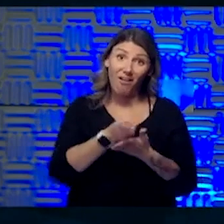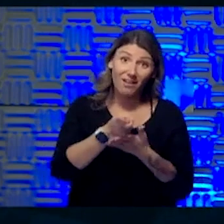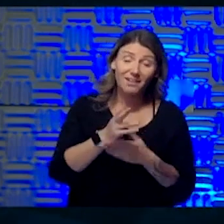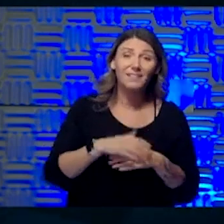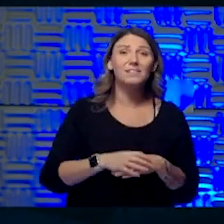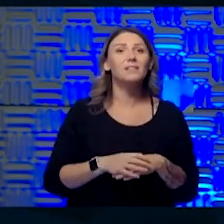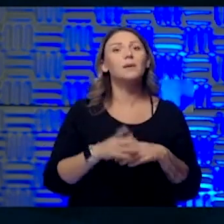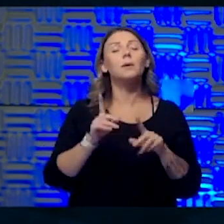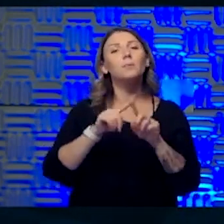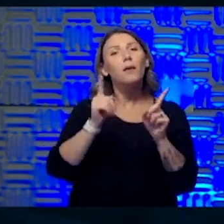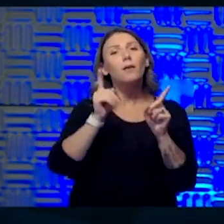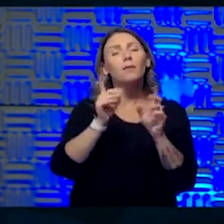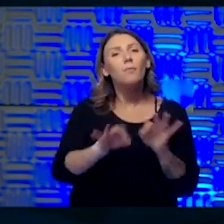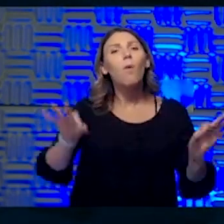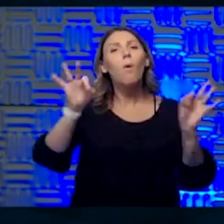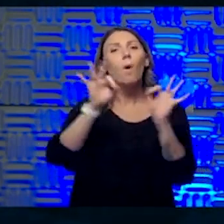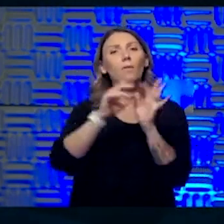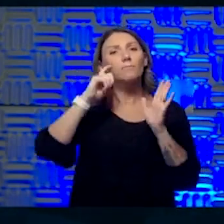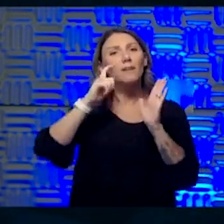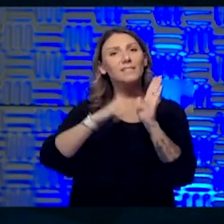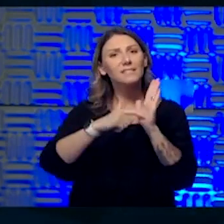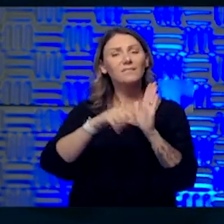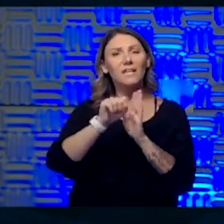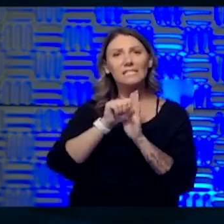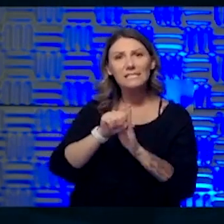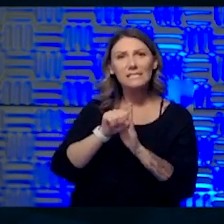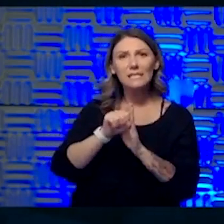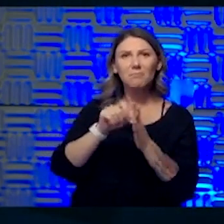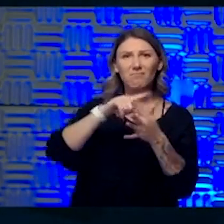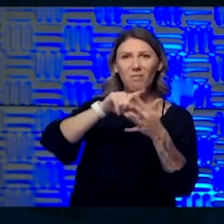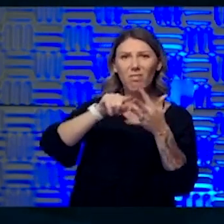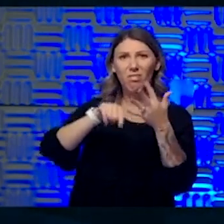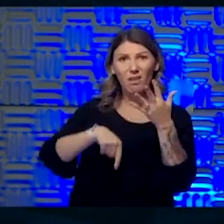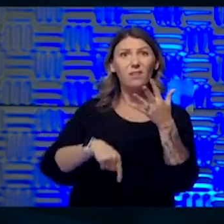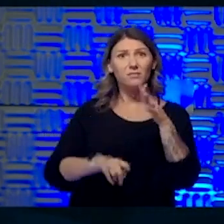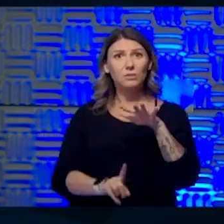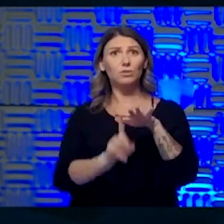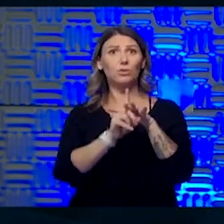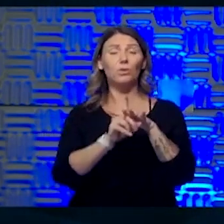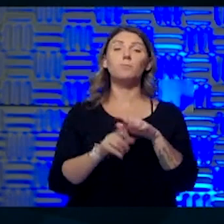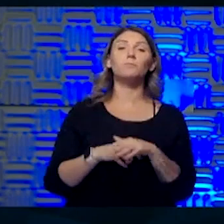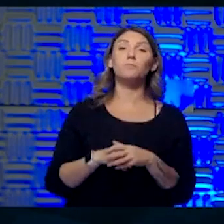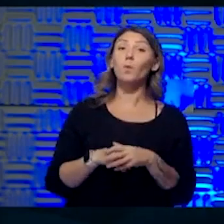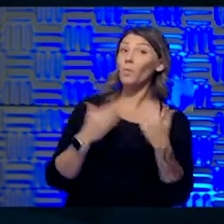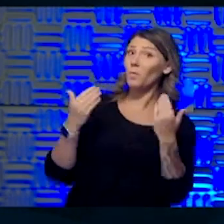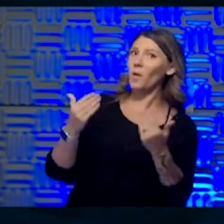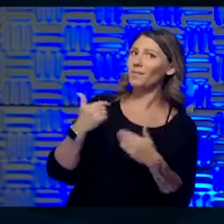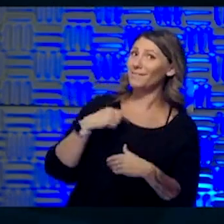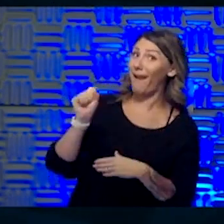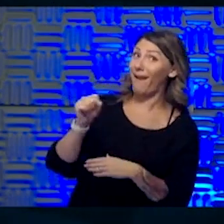identify these symptoms. I think it's important to identify. Go ahead.